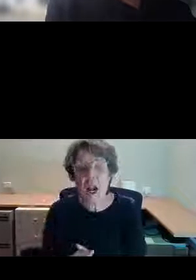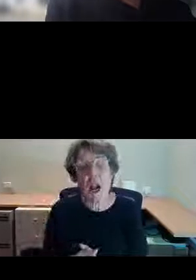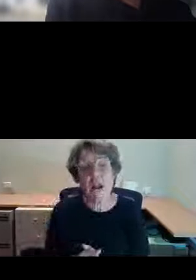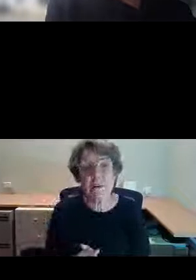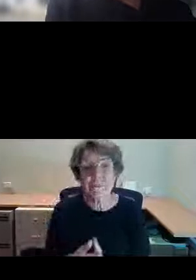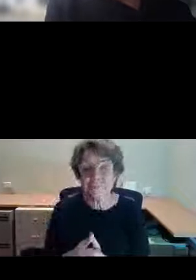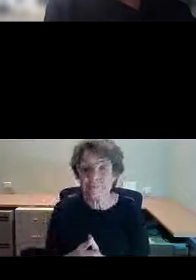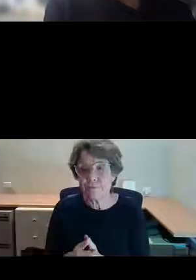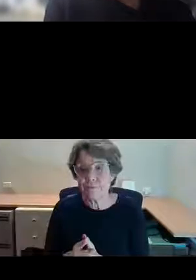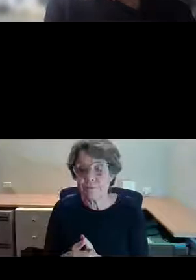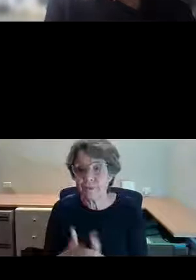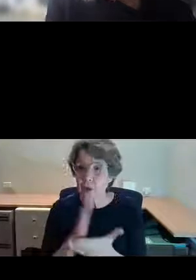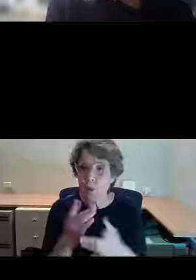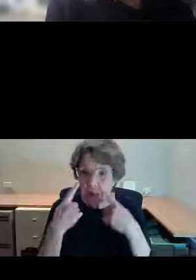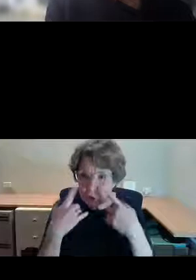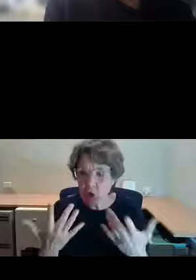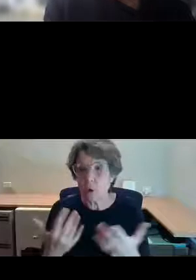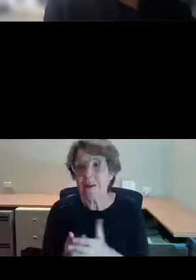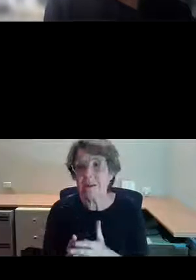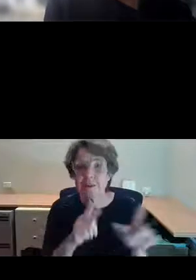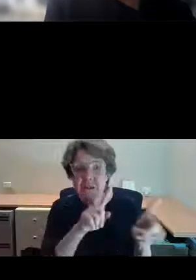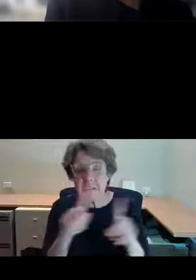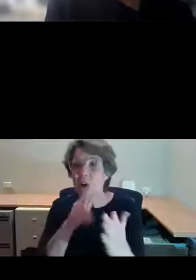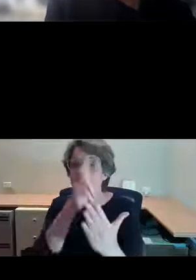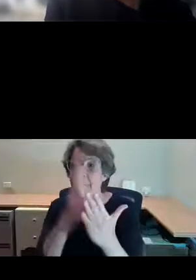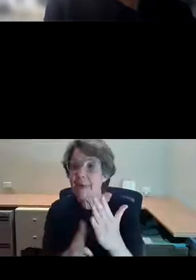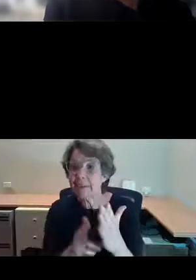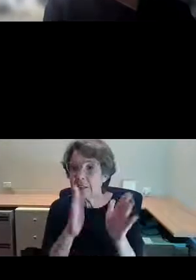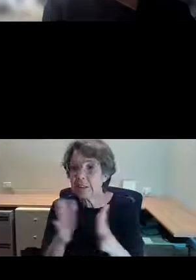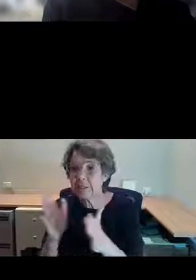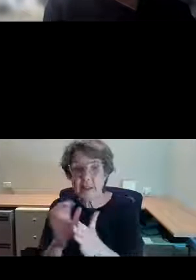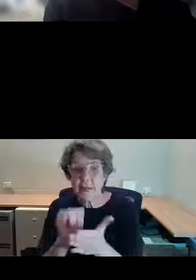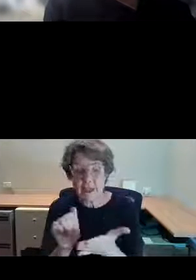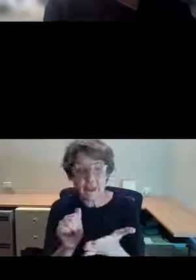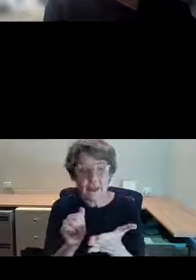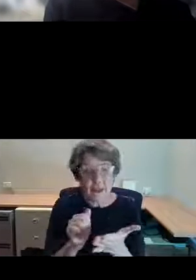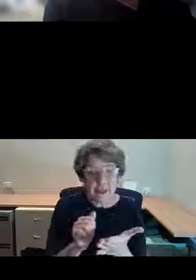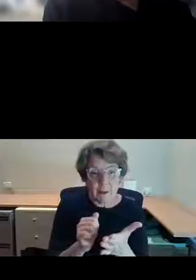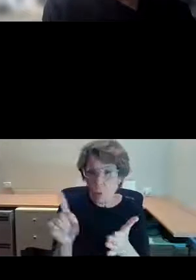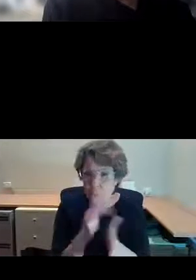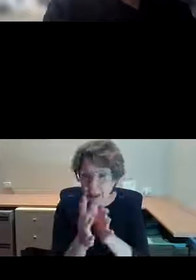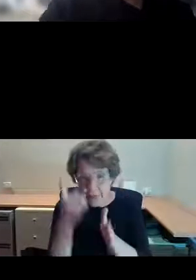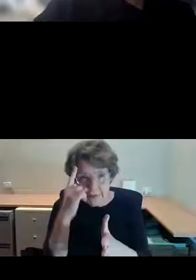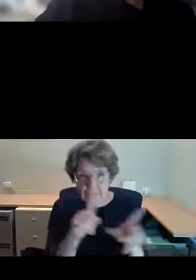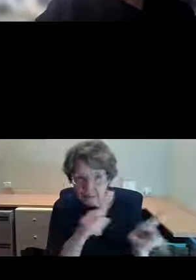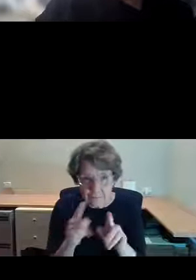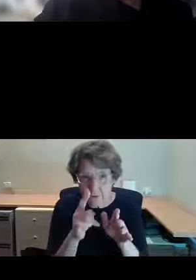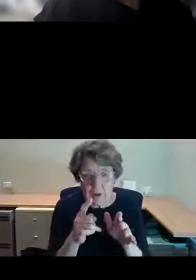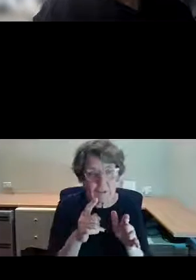different artists interpretation of our architecture and ornament in the city.